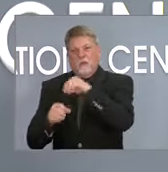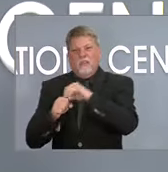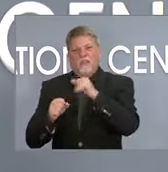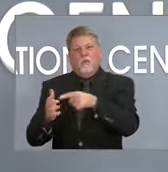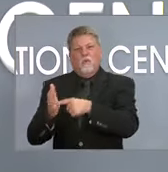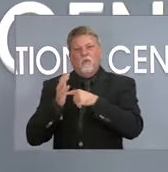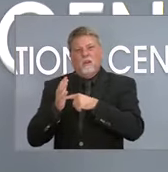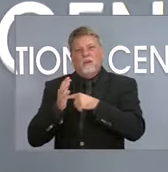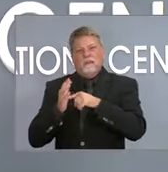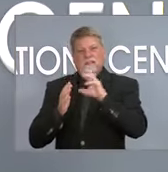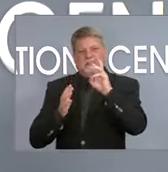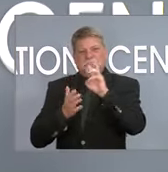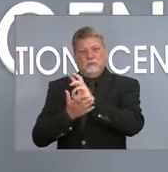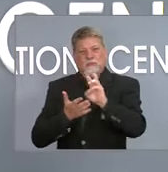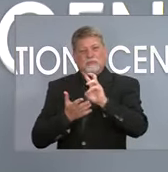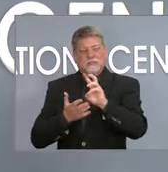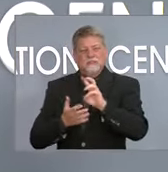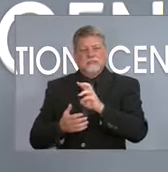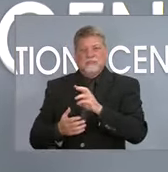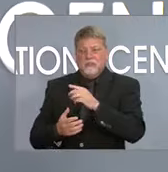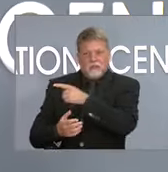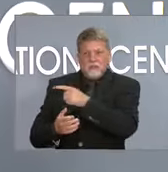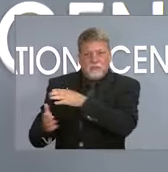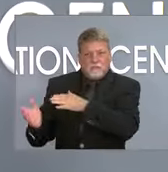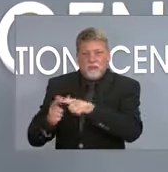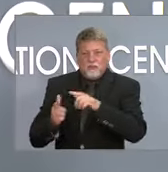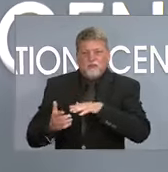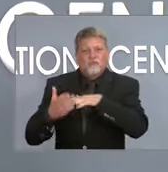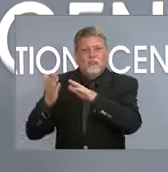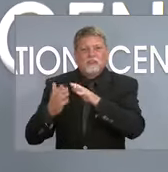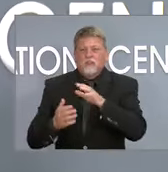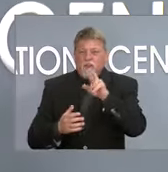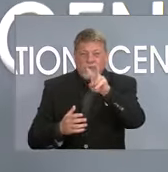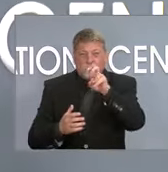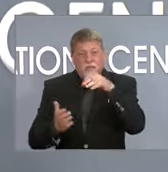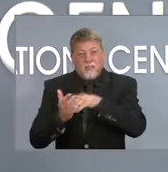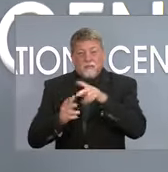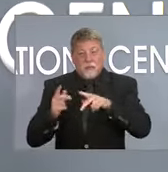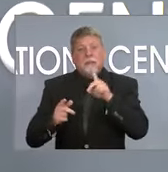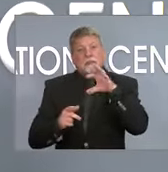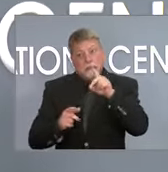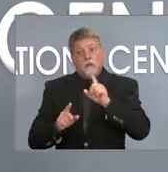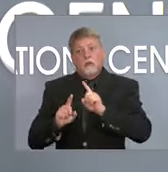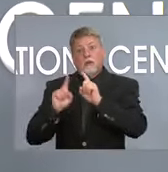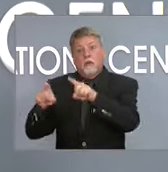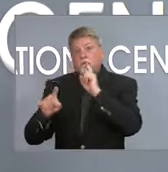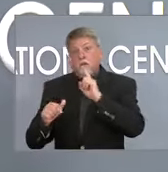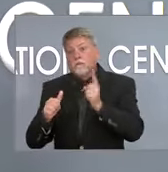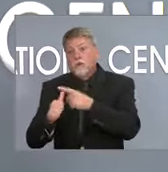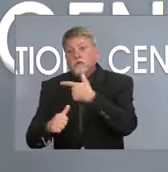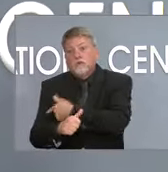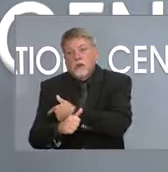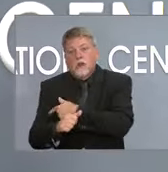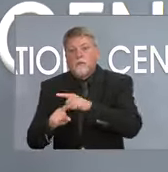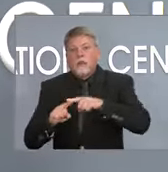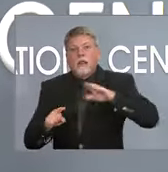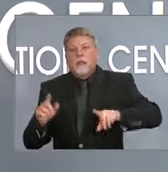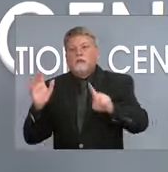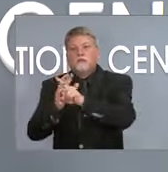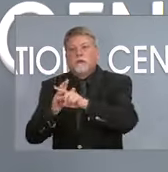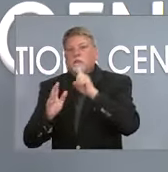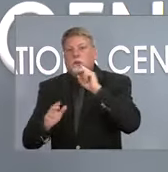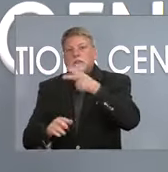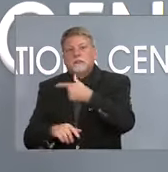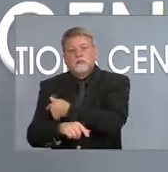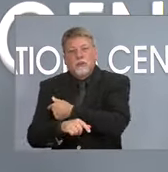plan to address that with people? Are you doing any sort of outreach with them? Or, you know, is there a plan to address people that are getting